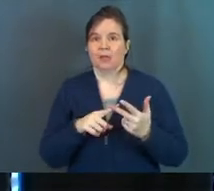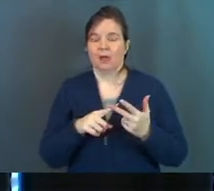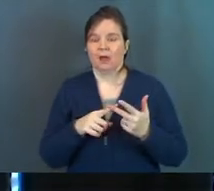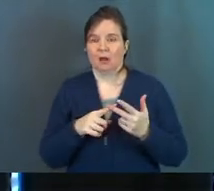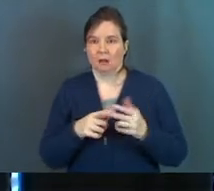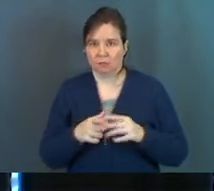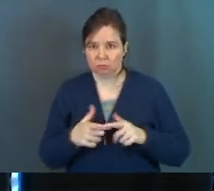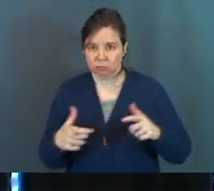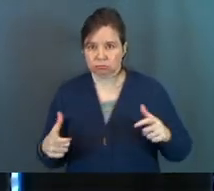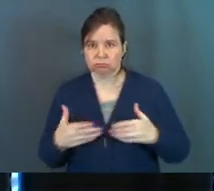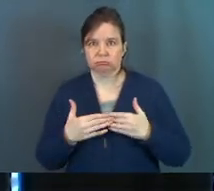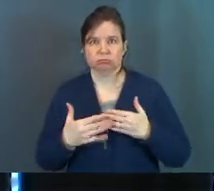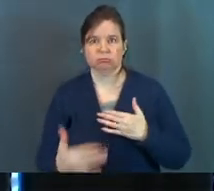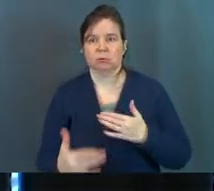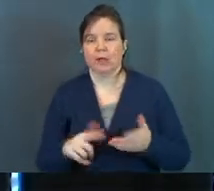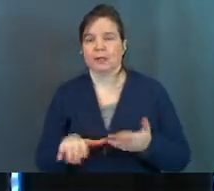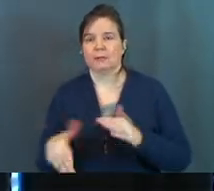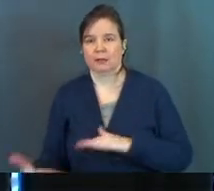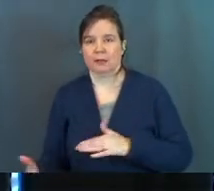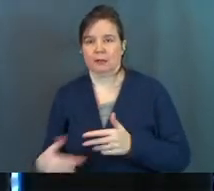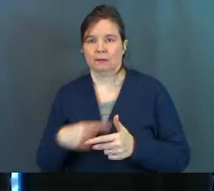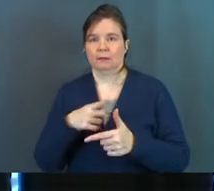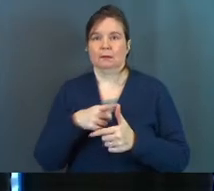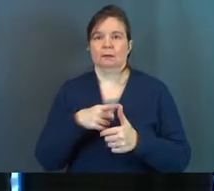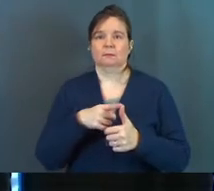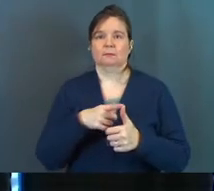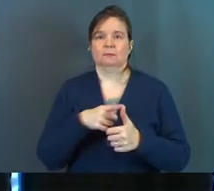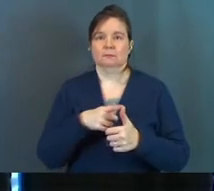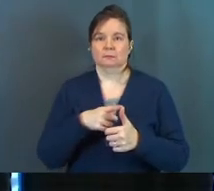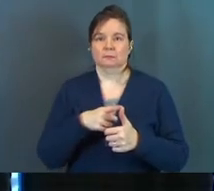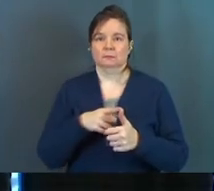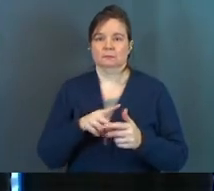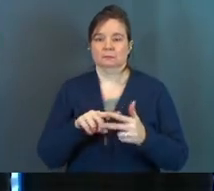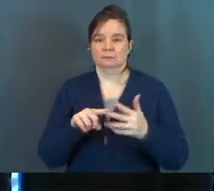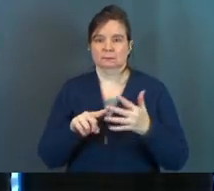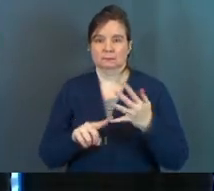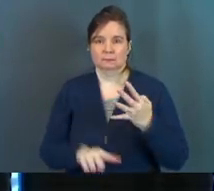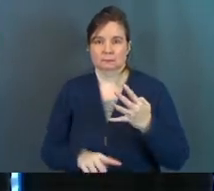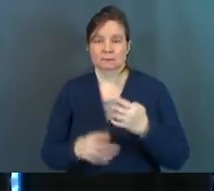in your life comes. The destruction, the darkness into your life.